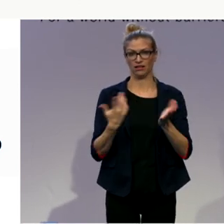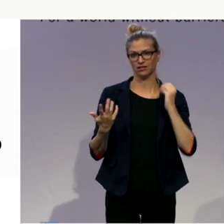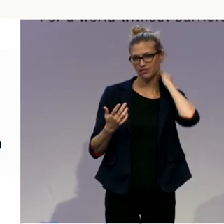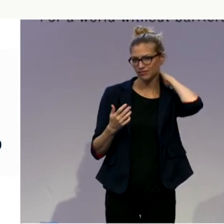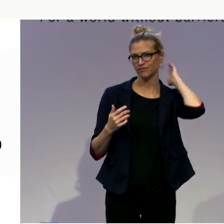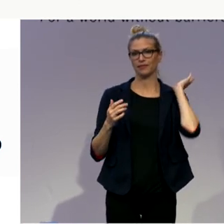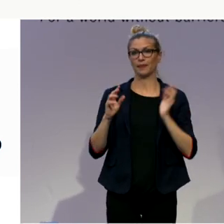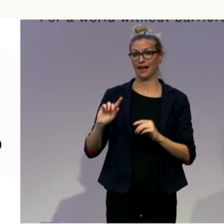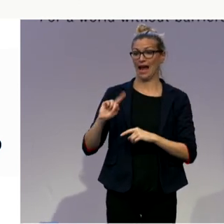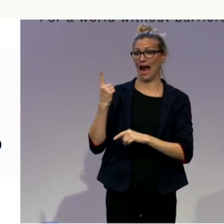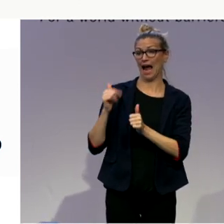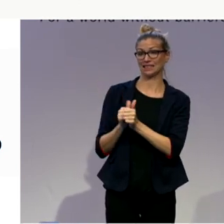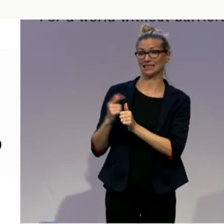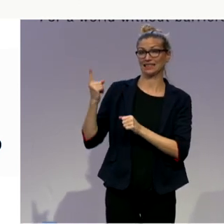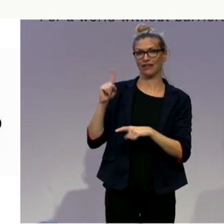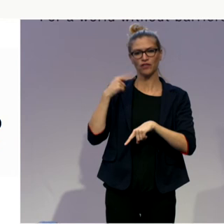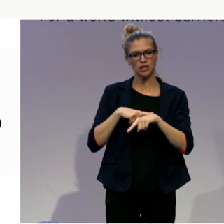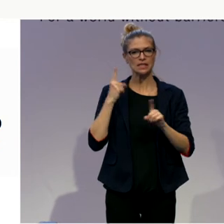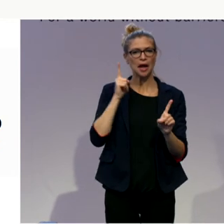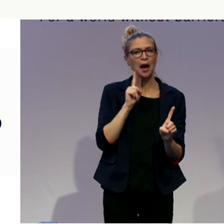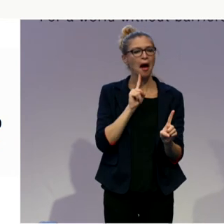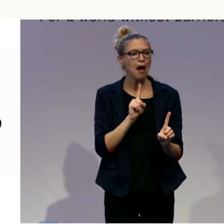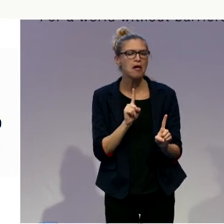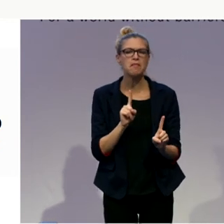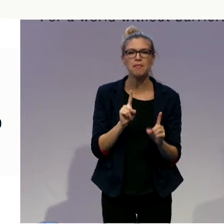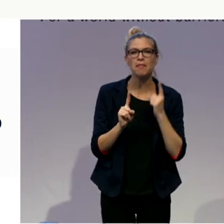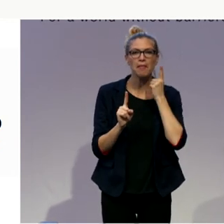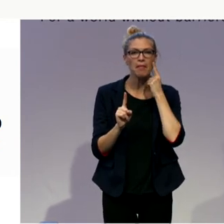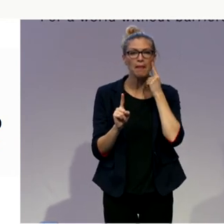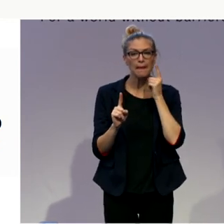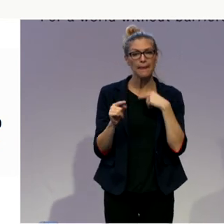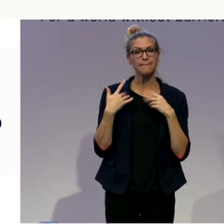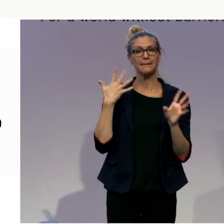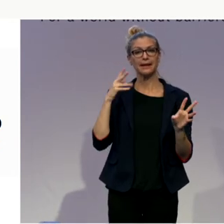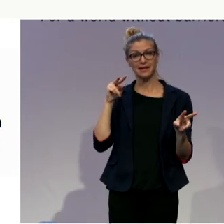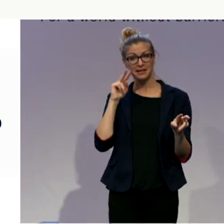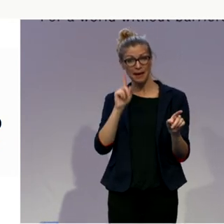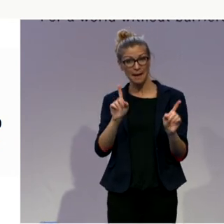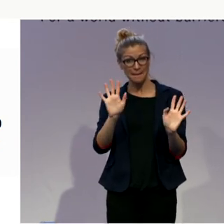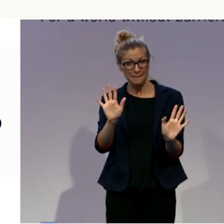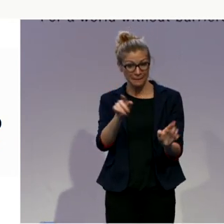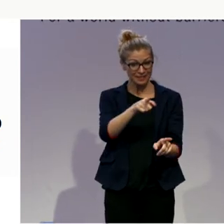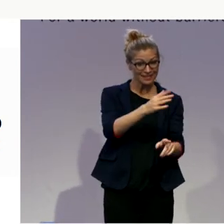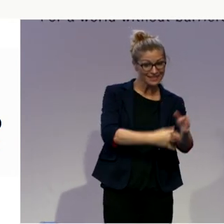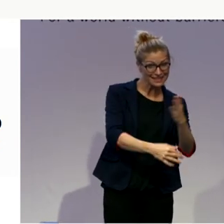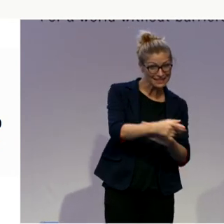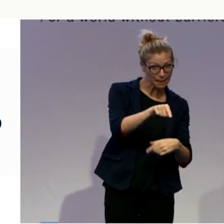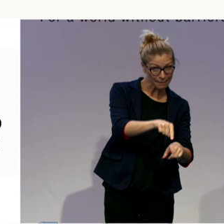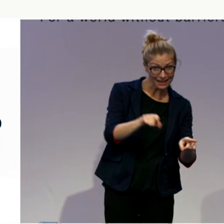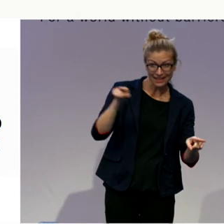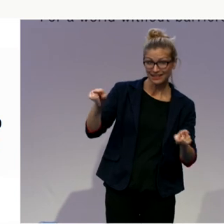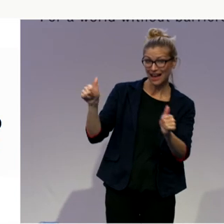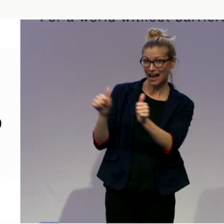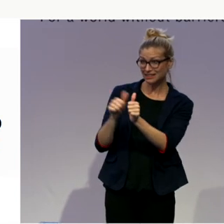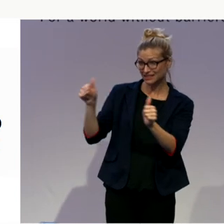the best model for myself as a person with disability and to reflect on this. And so that is a